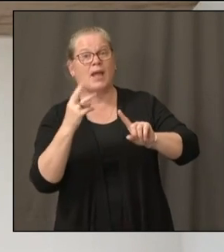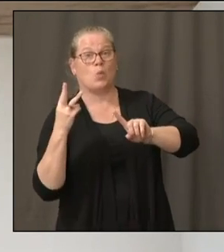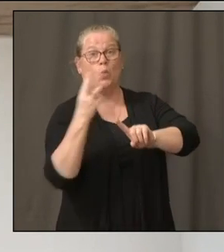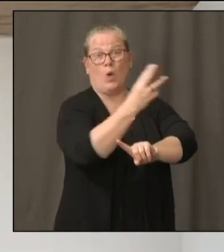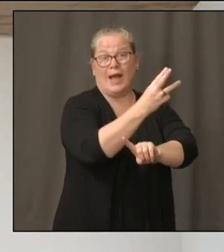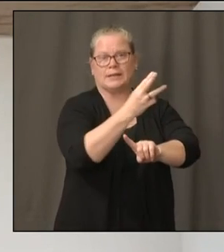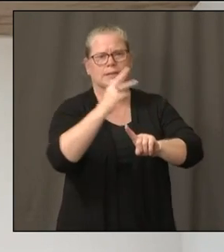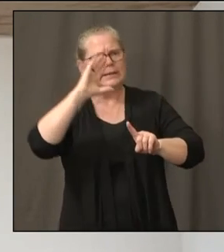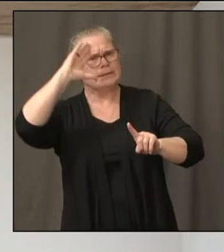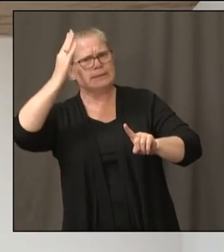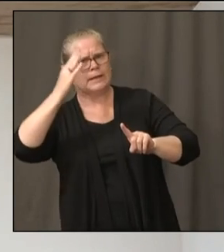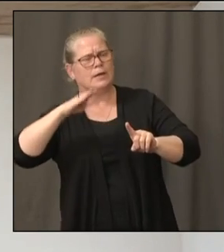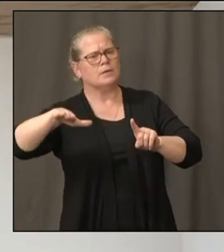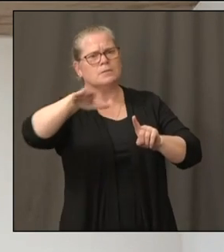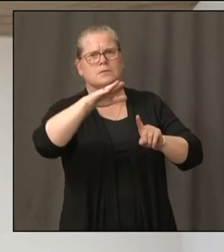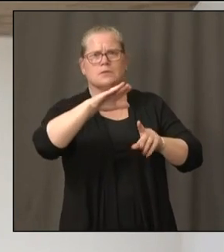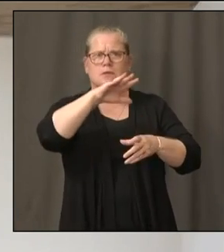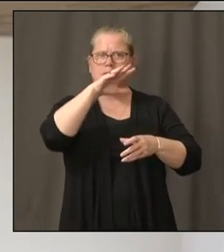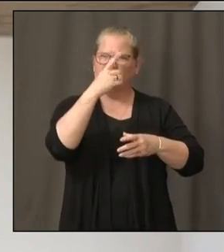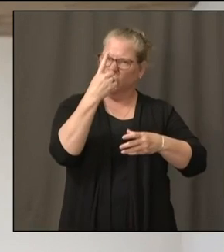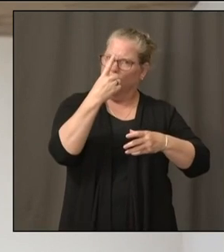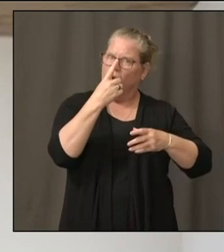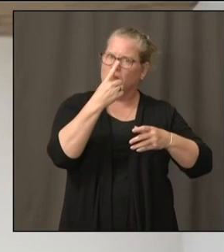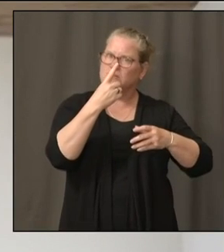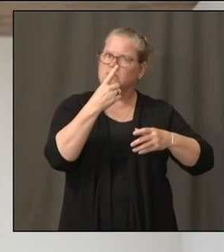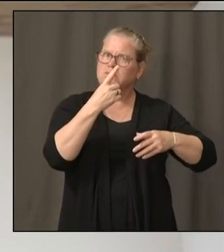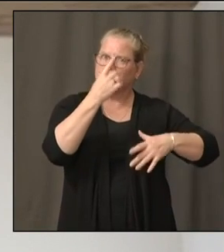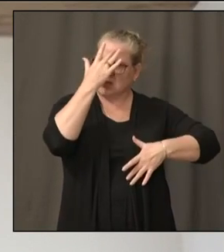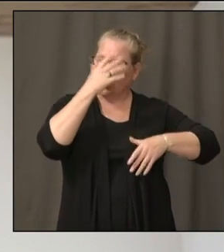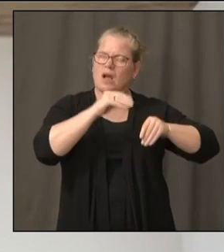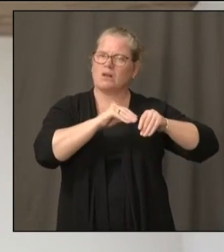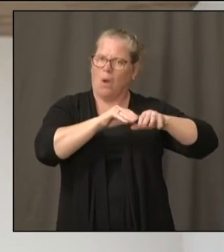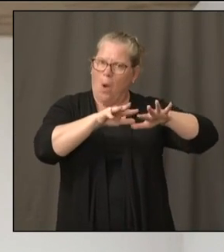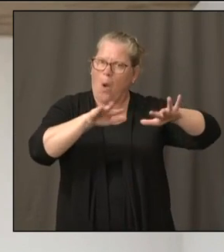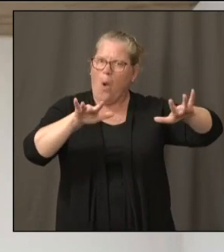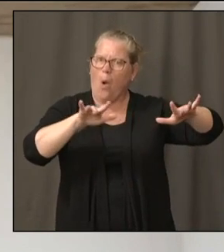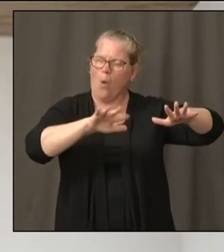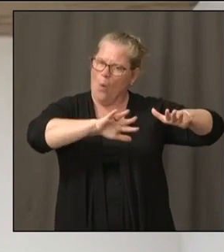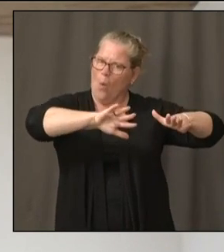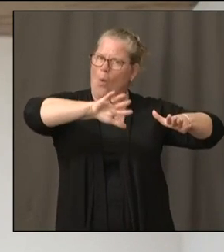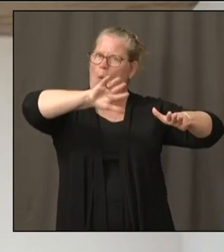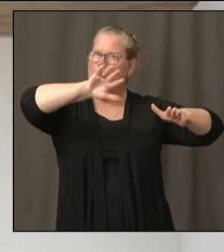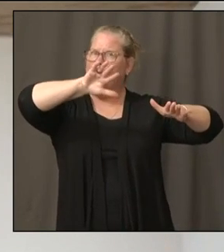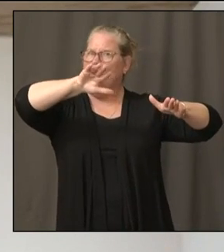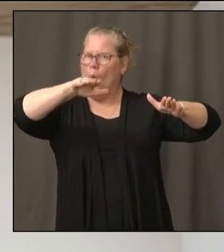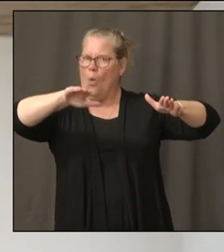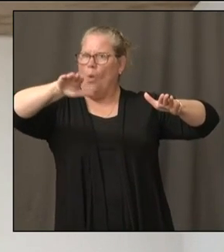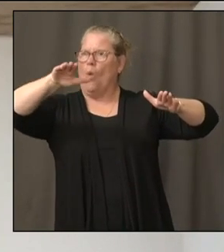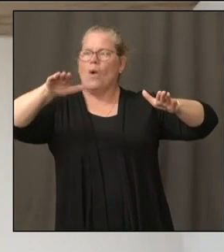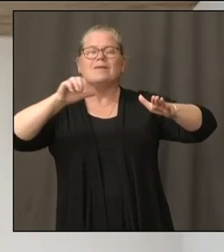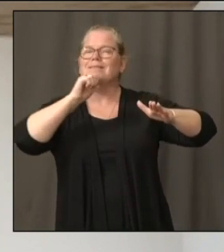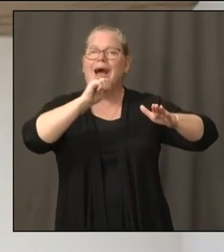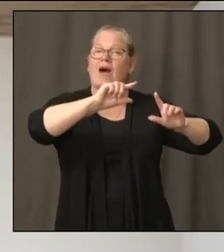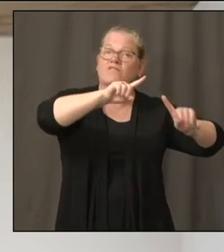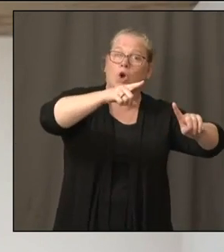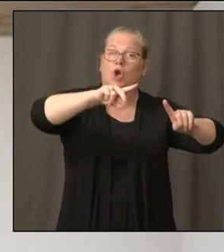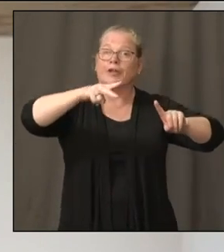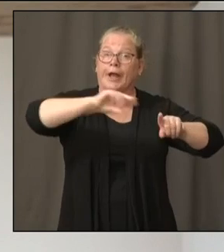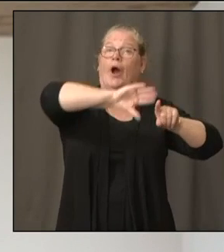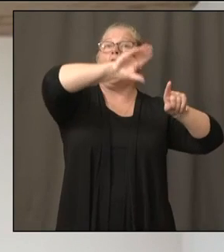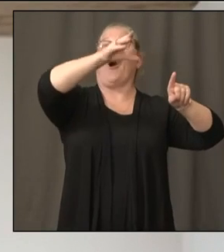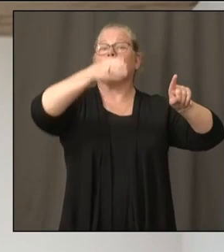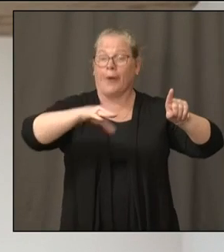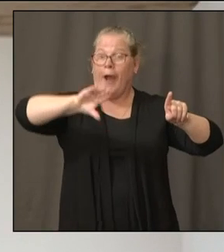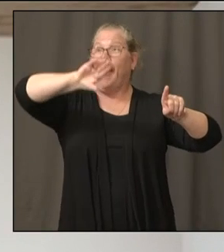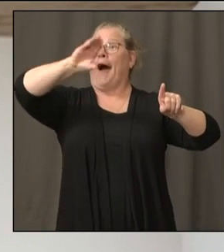their perspective, it looks like a small wave in the spring and then a much larger resurgence. I